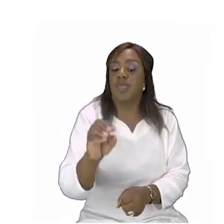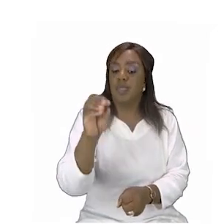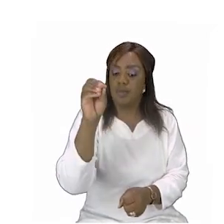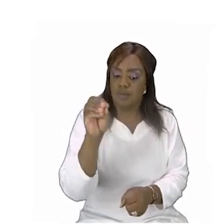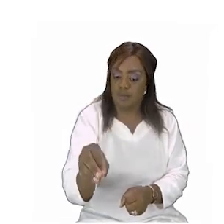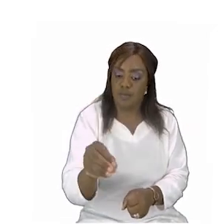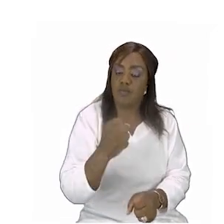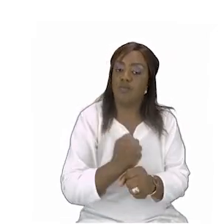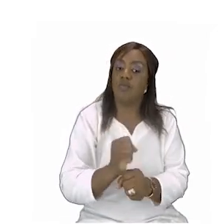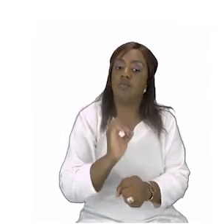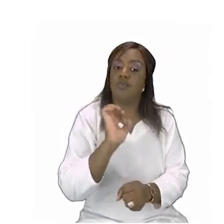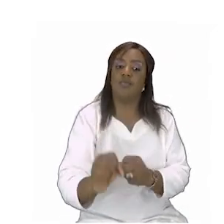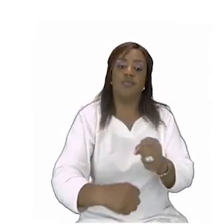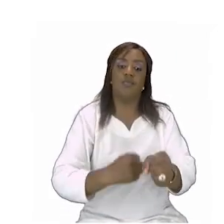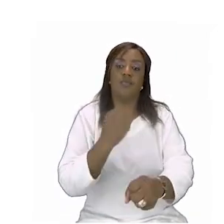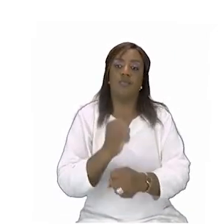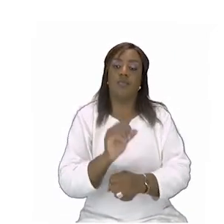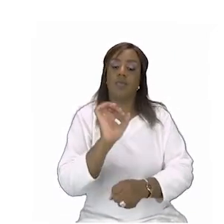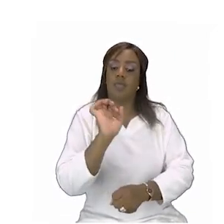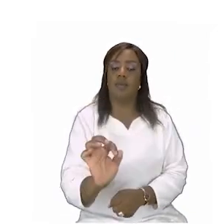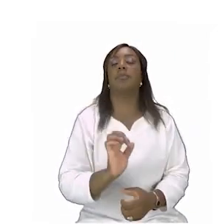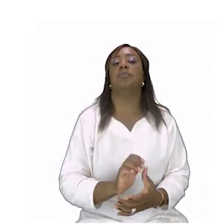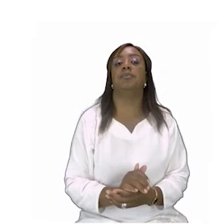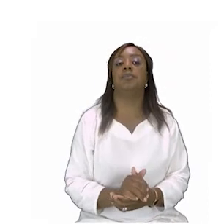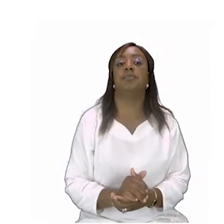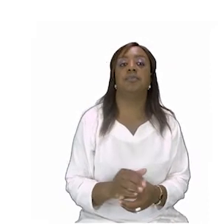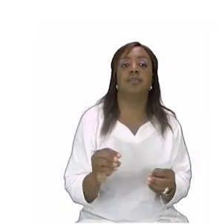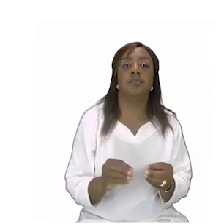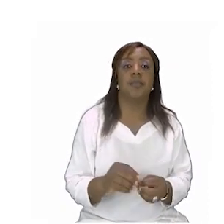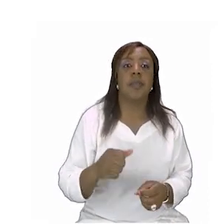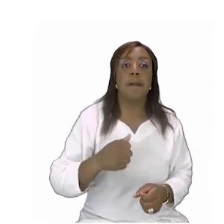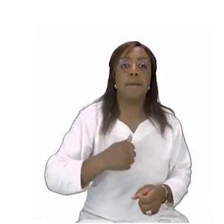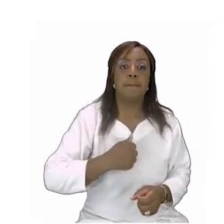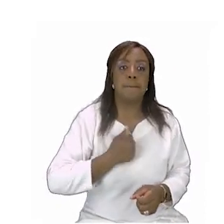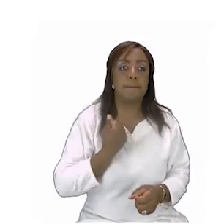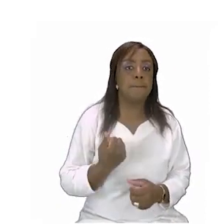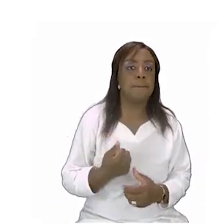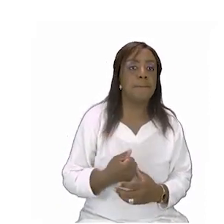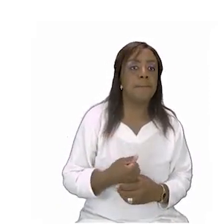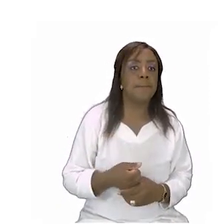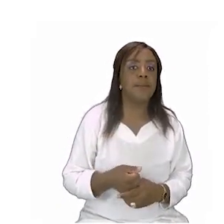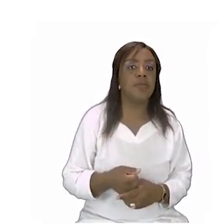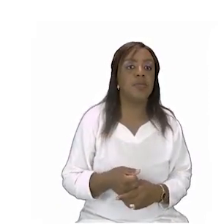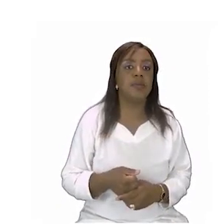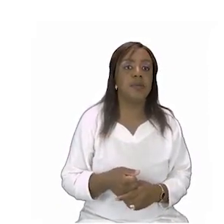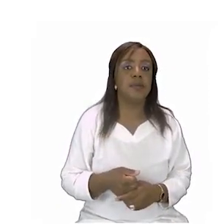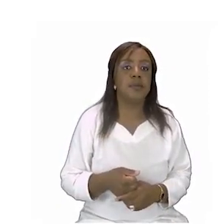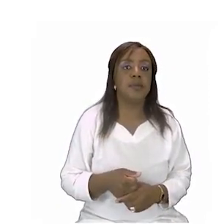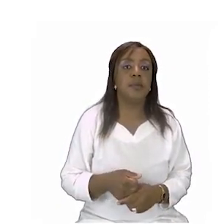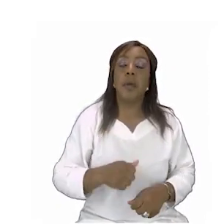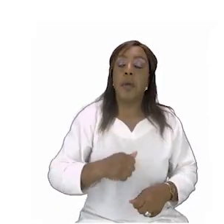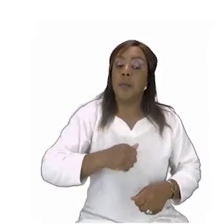just write the age that you are at right now and then it says my